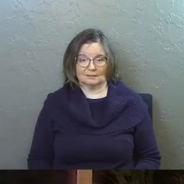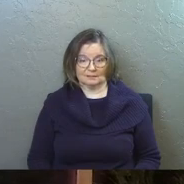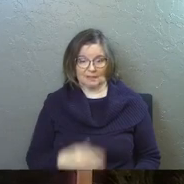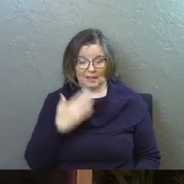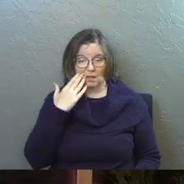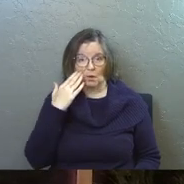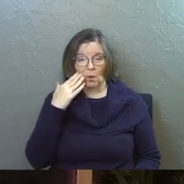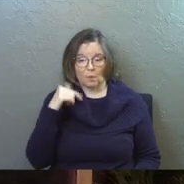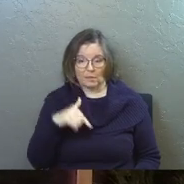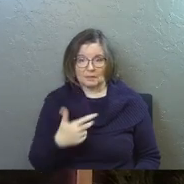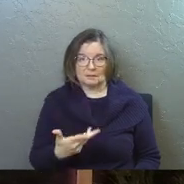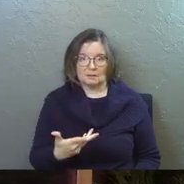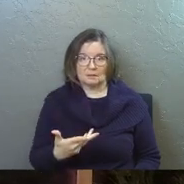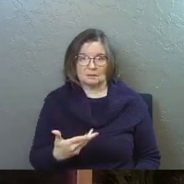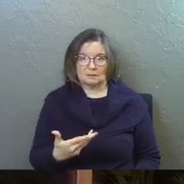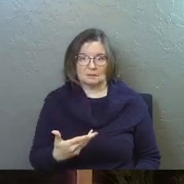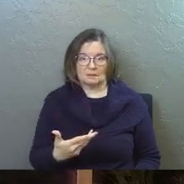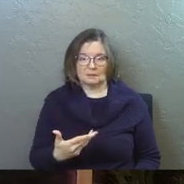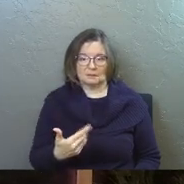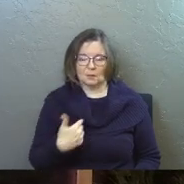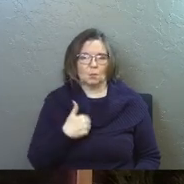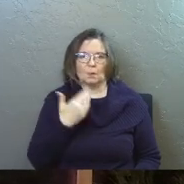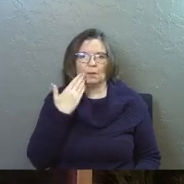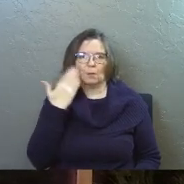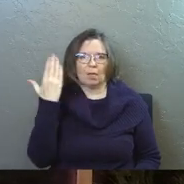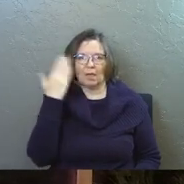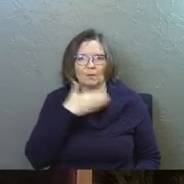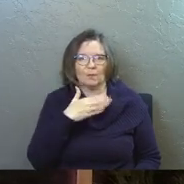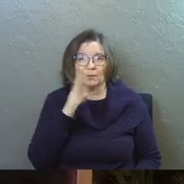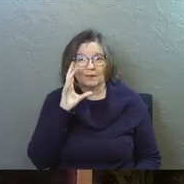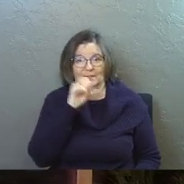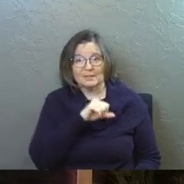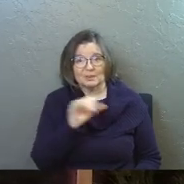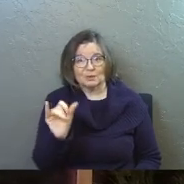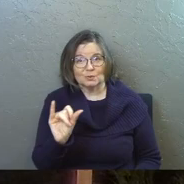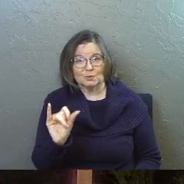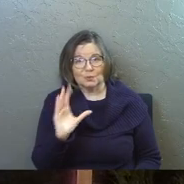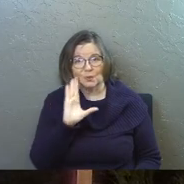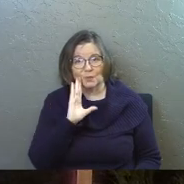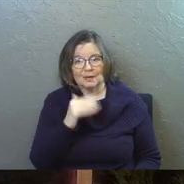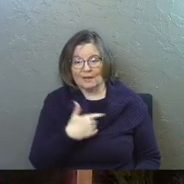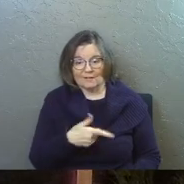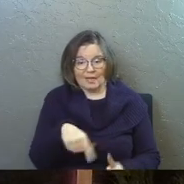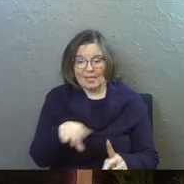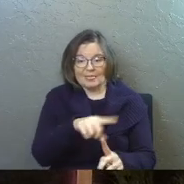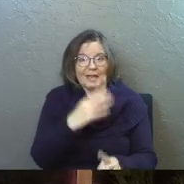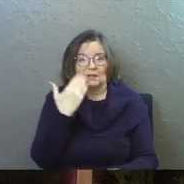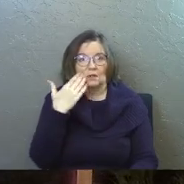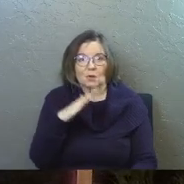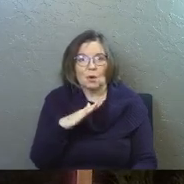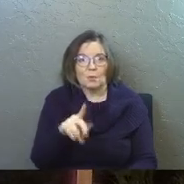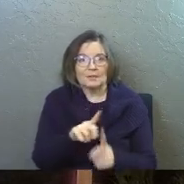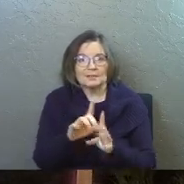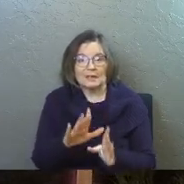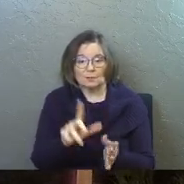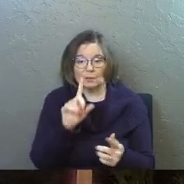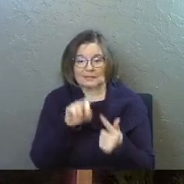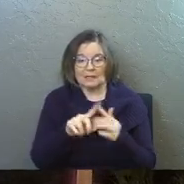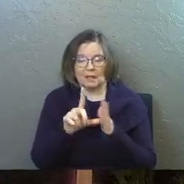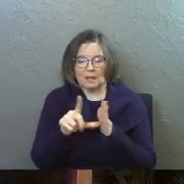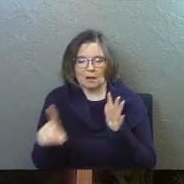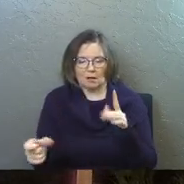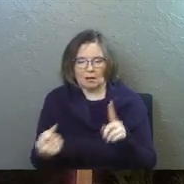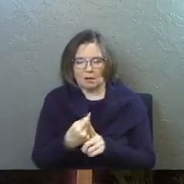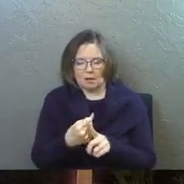Didn't they know this? We wouldn't have known either. We wouldn't have got, they didn't know. It wasn't until later